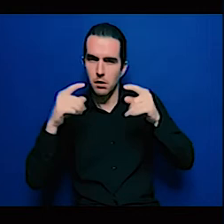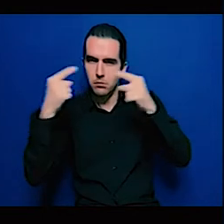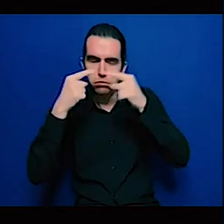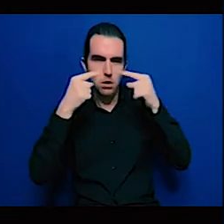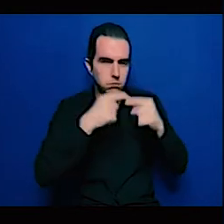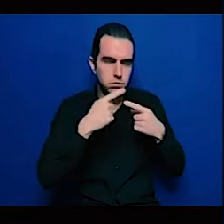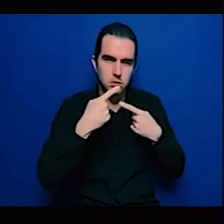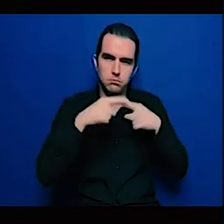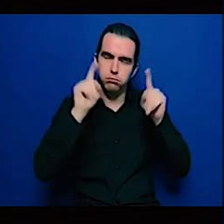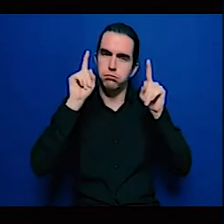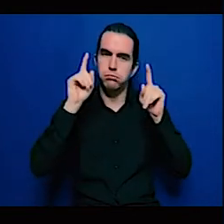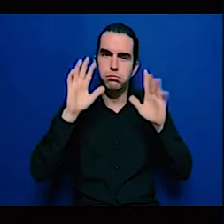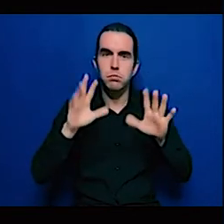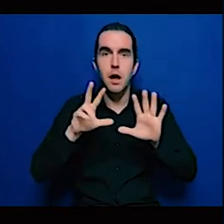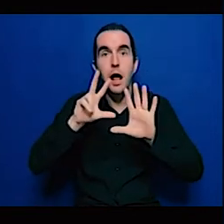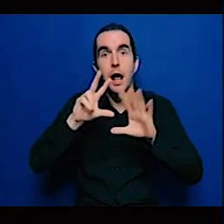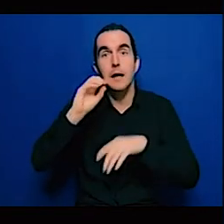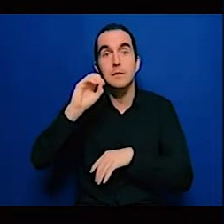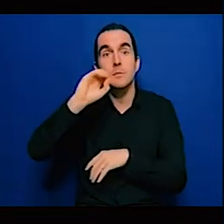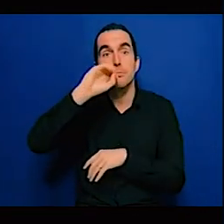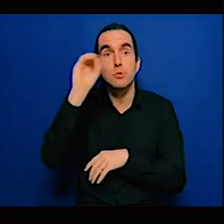now what I wanted to say as well